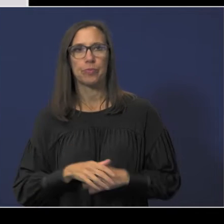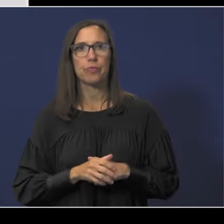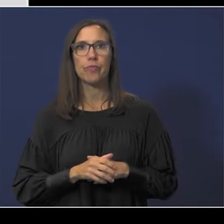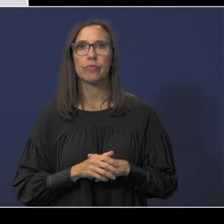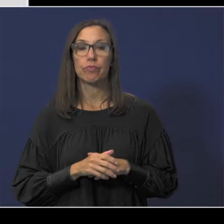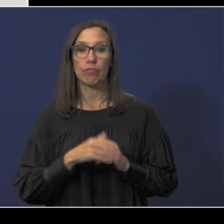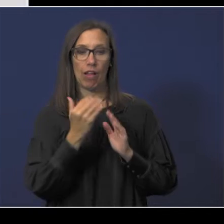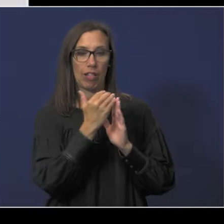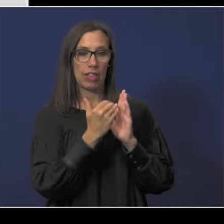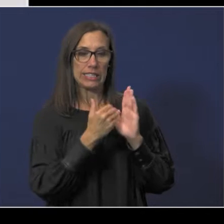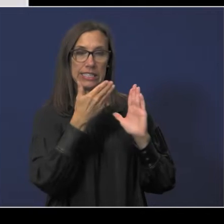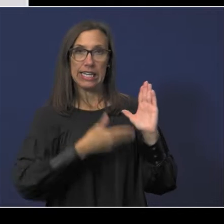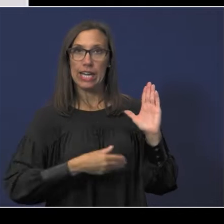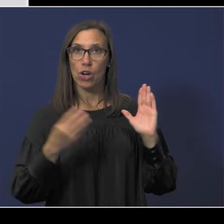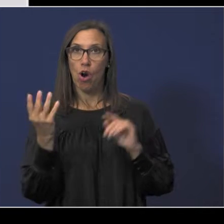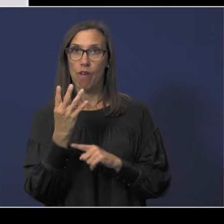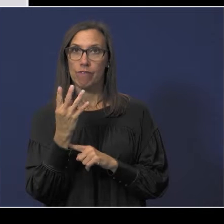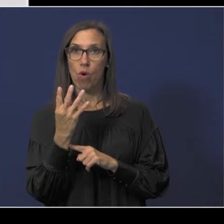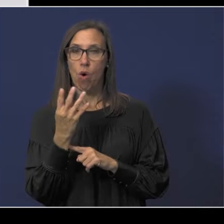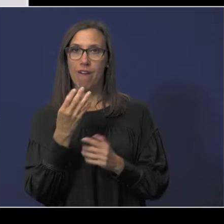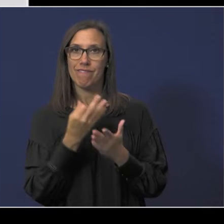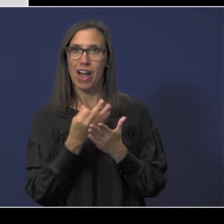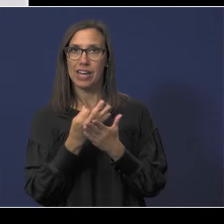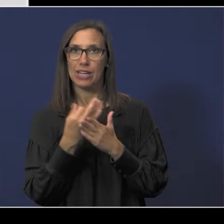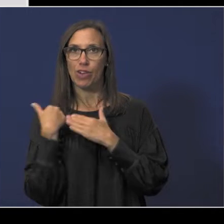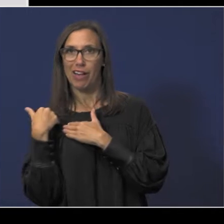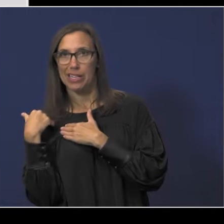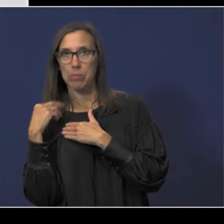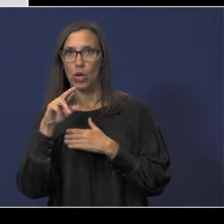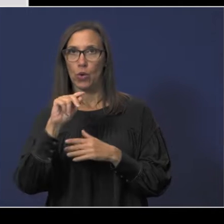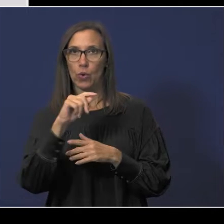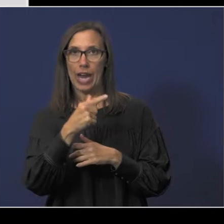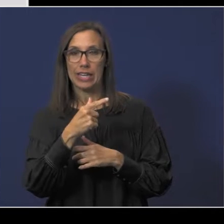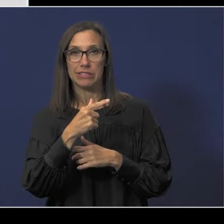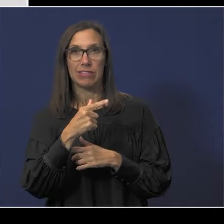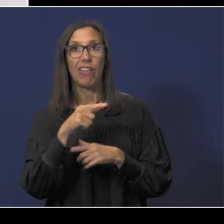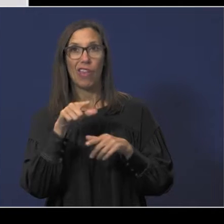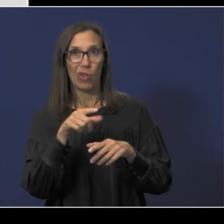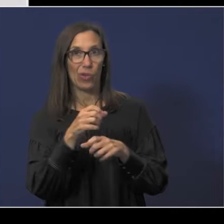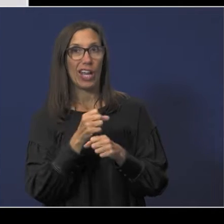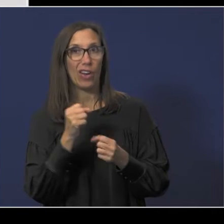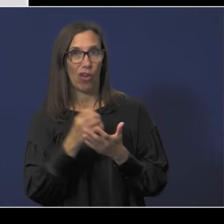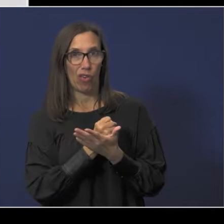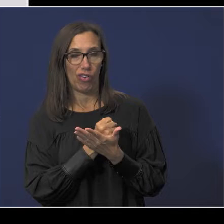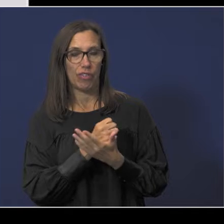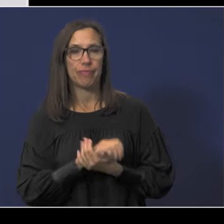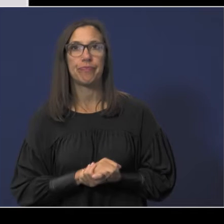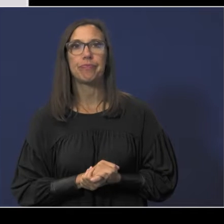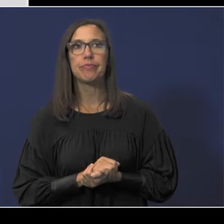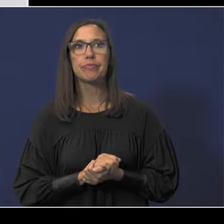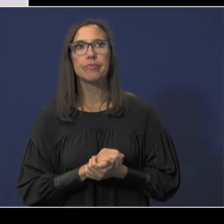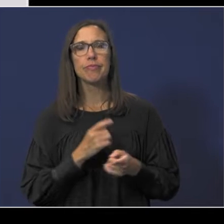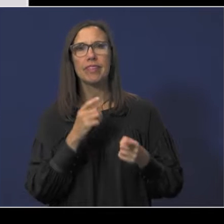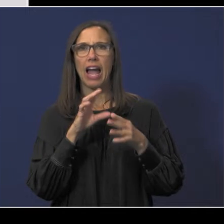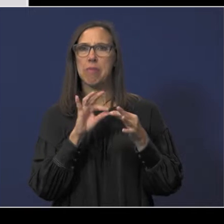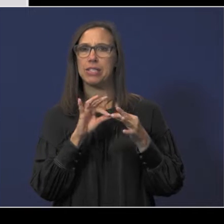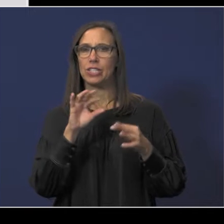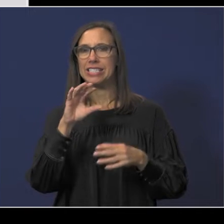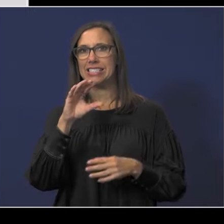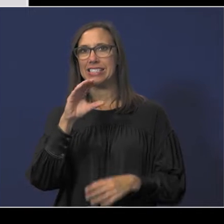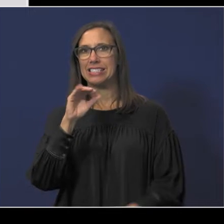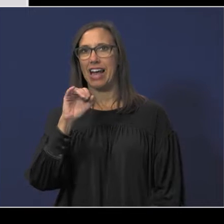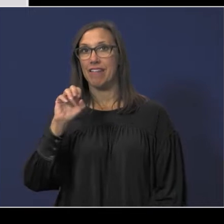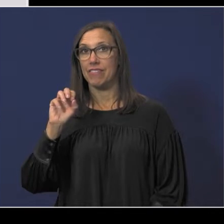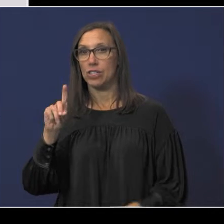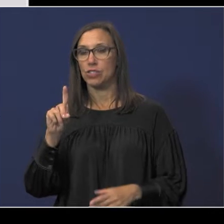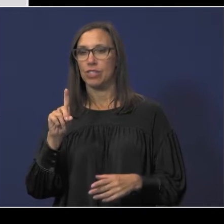Listed here are four financial accountability ratings that can be assigned to school districts. And as I mentioned, CFISD received